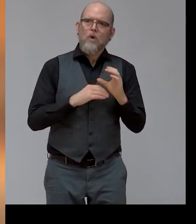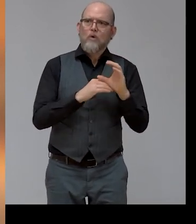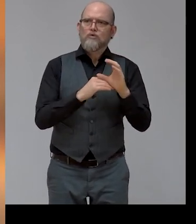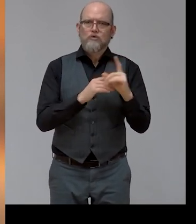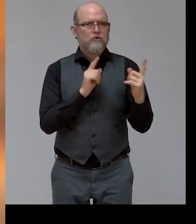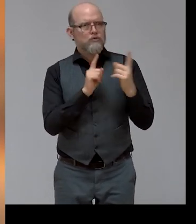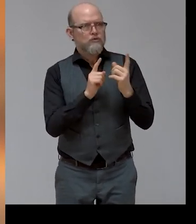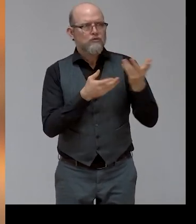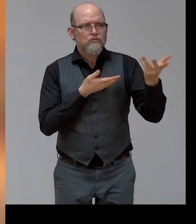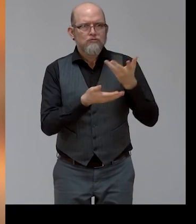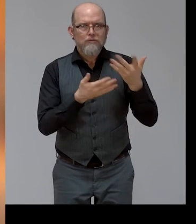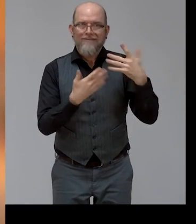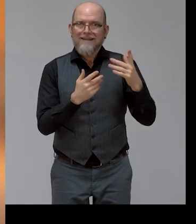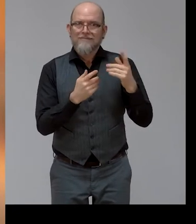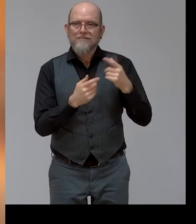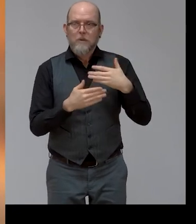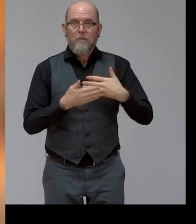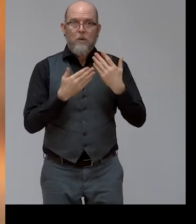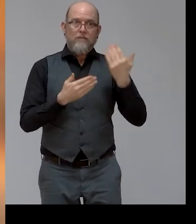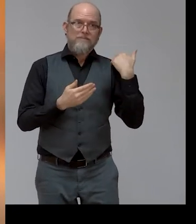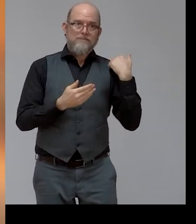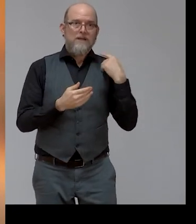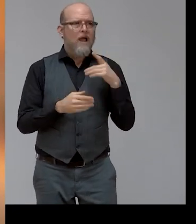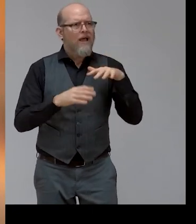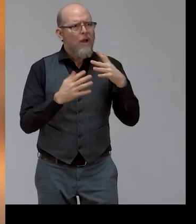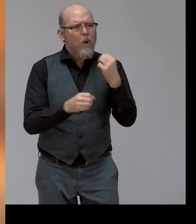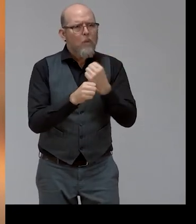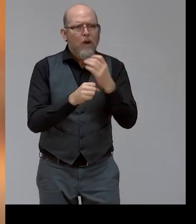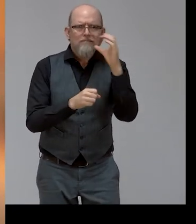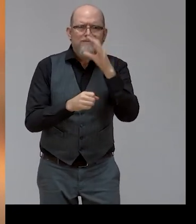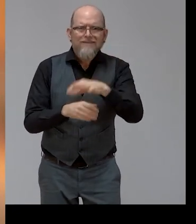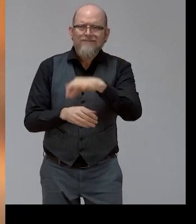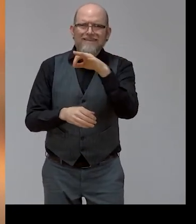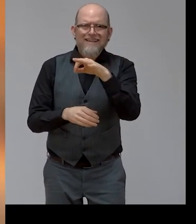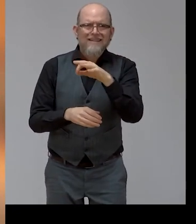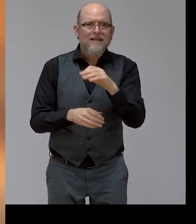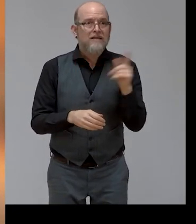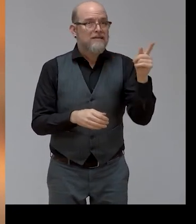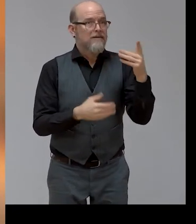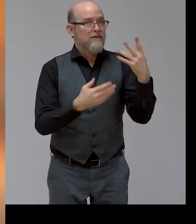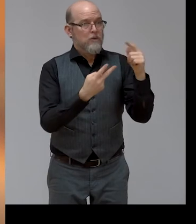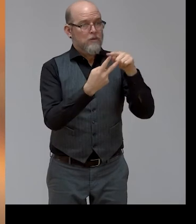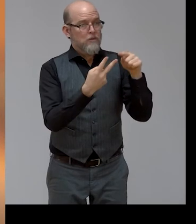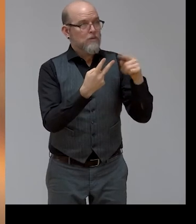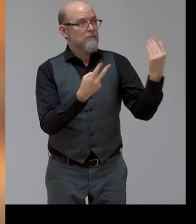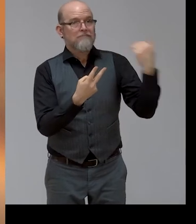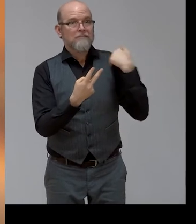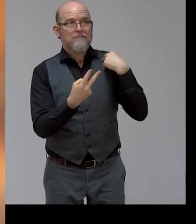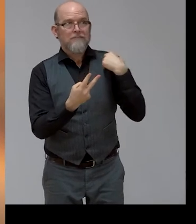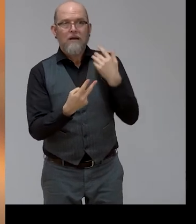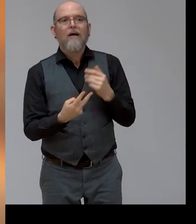two messages for me and actually for us here this evening. First message was,